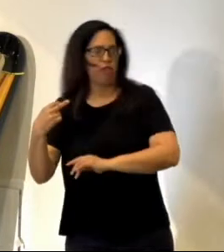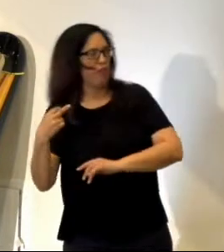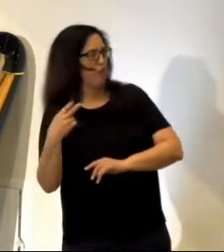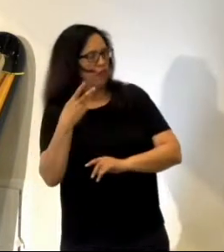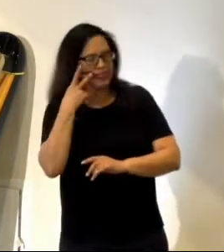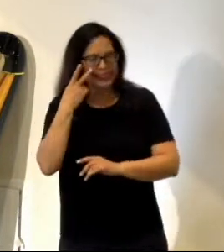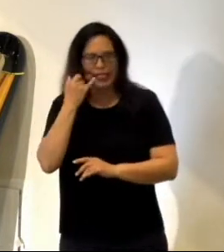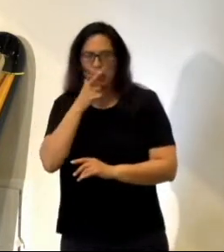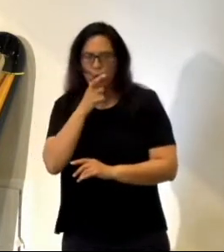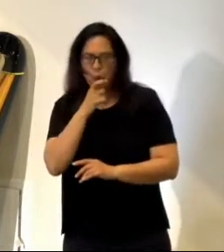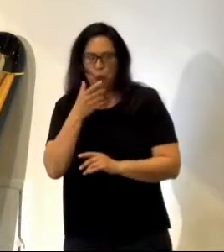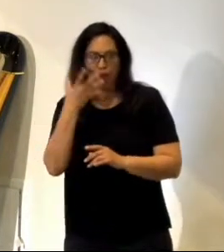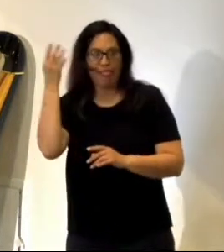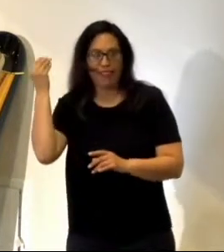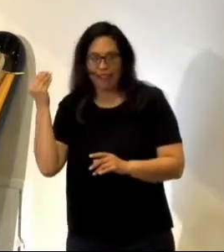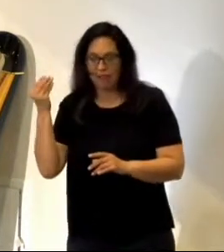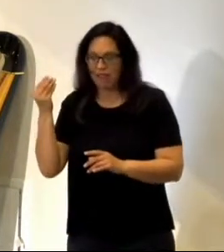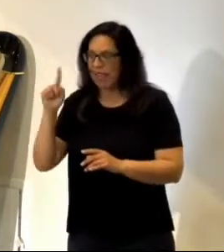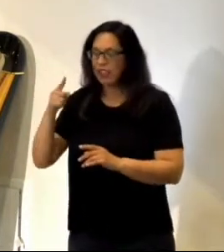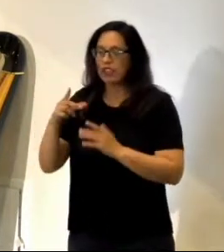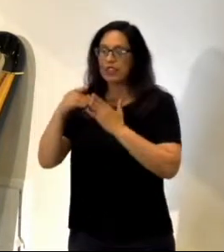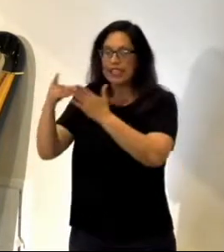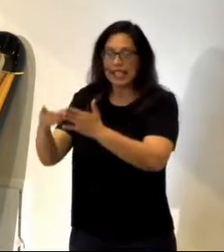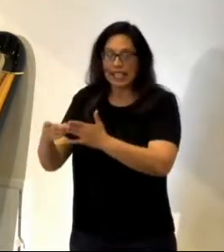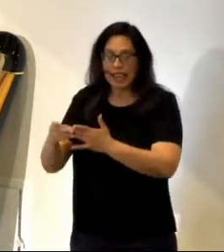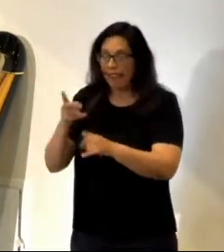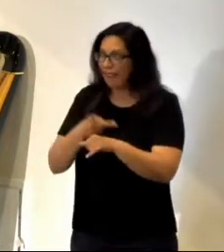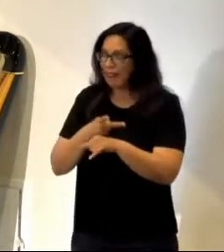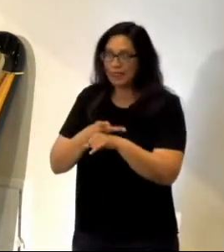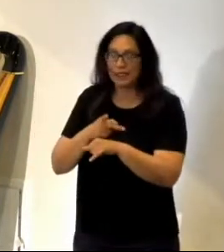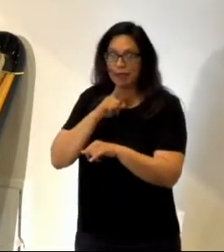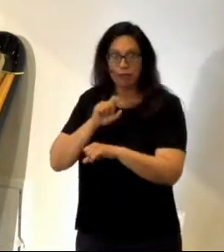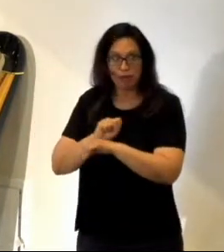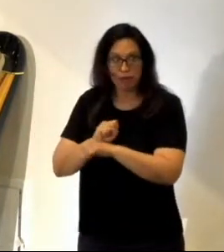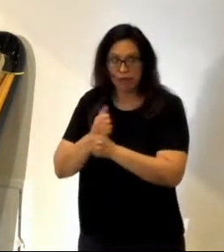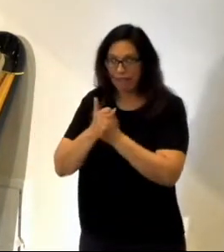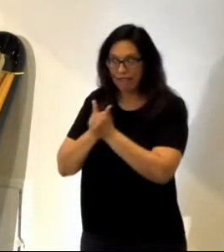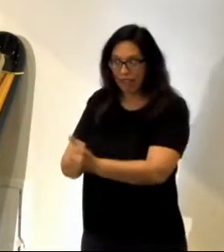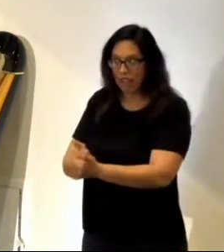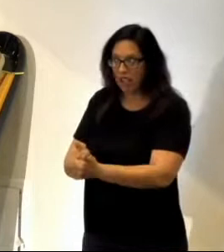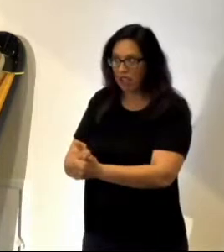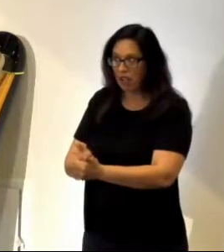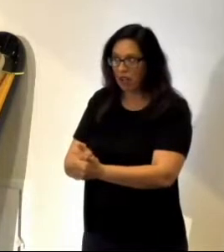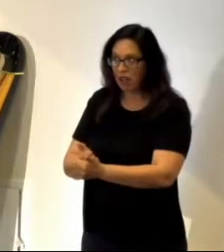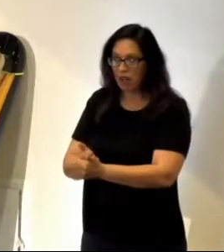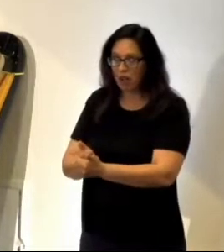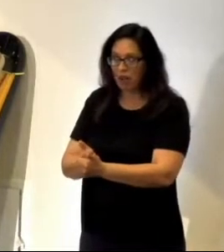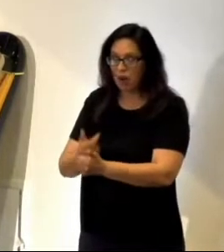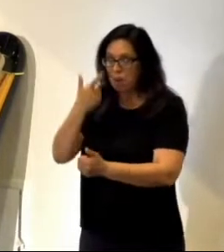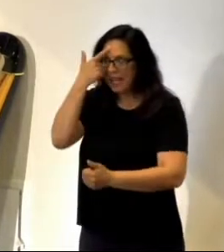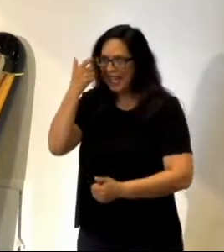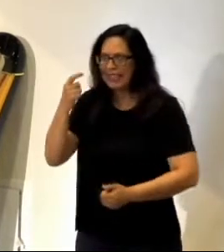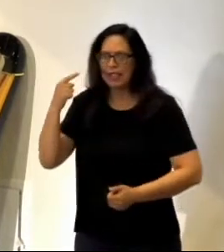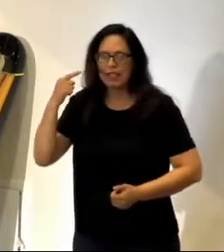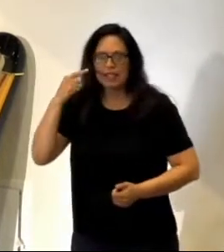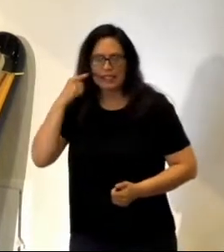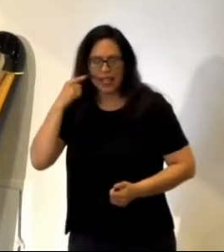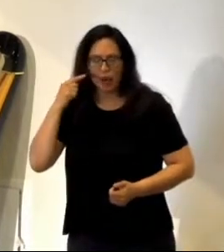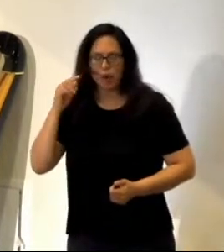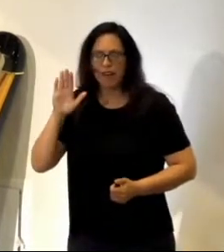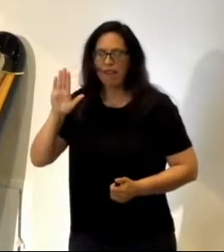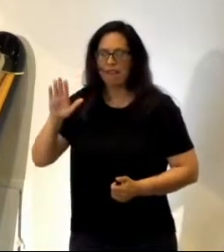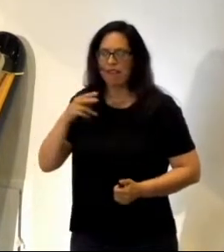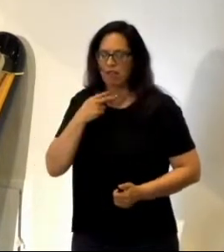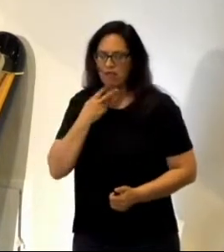has gone away. They just simply lead from the front. And the sheep actually follow them by the sound of their voice. Isn't that